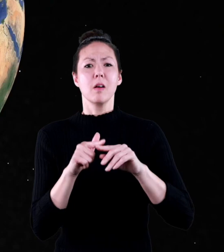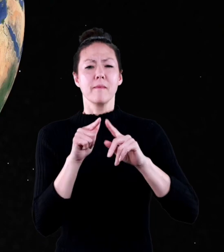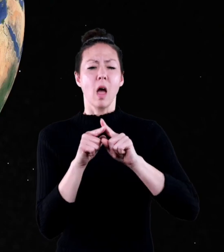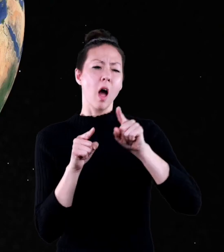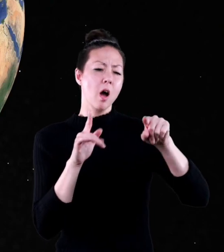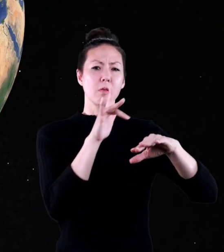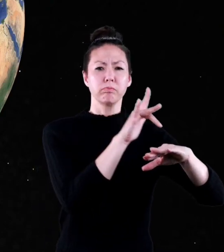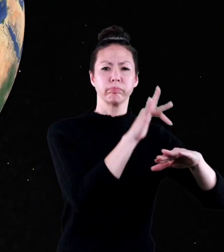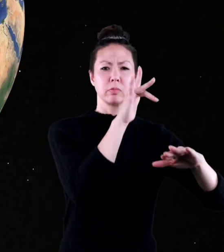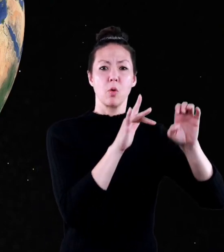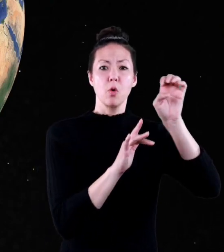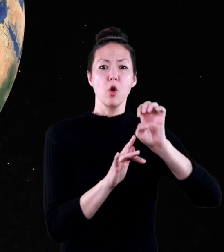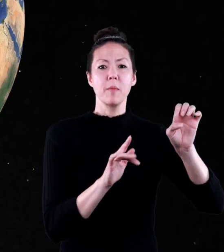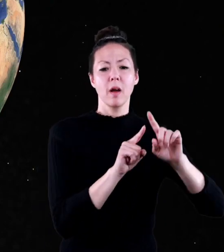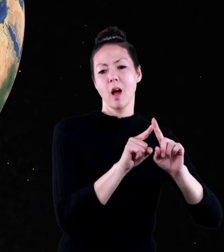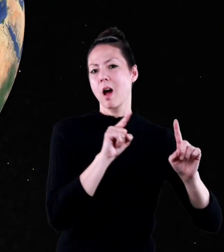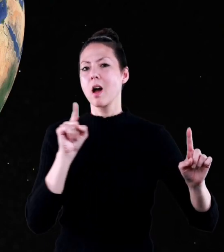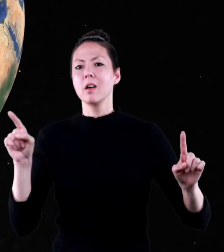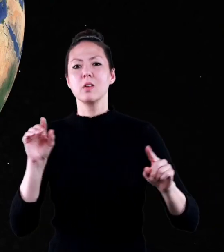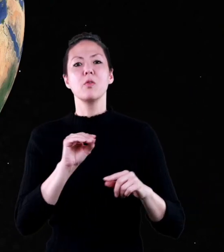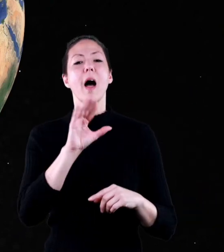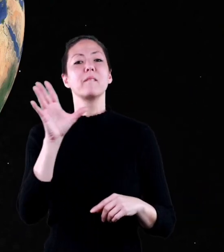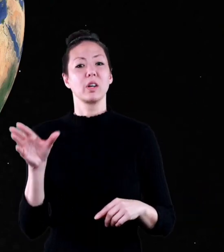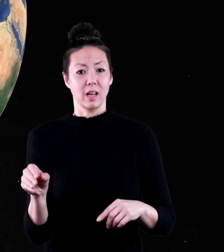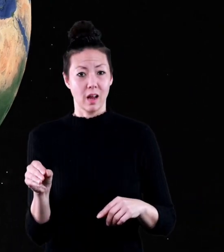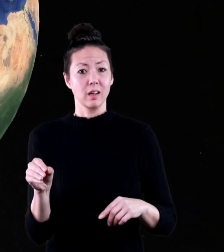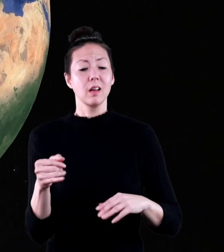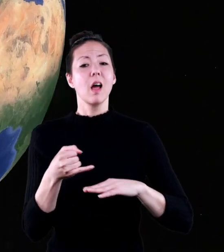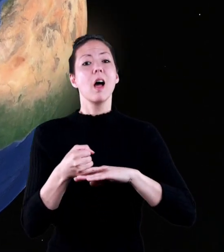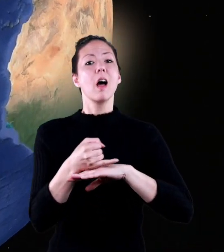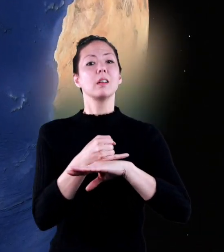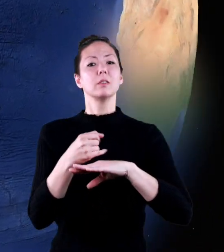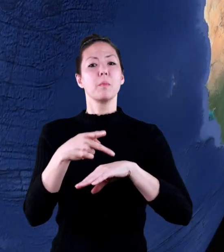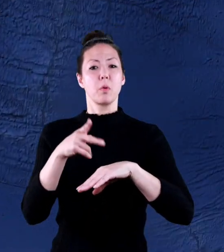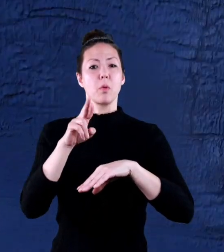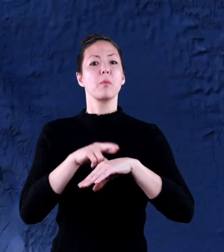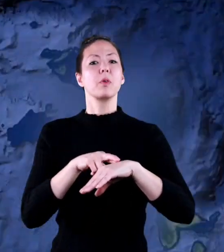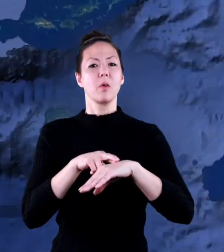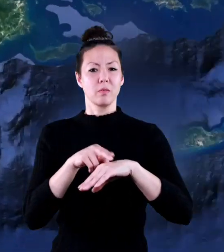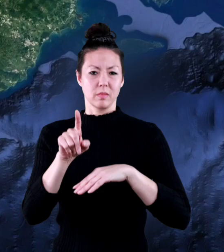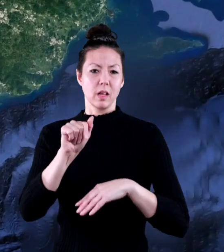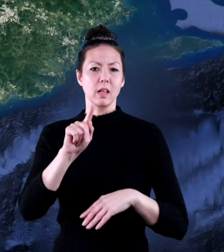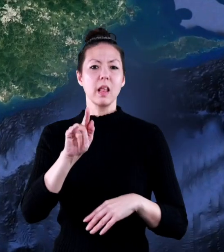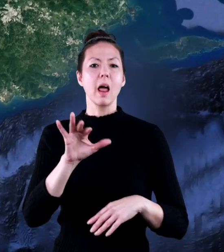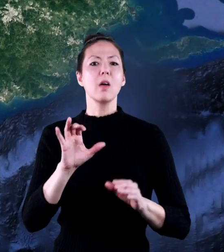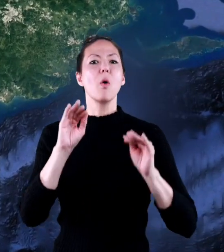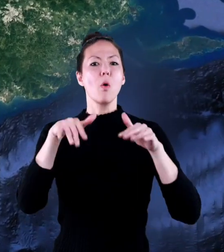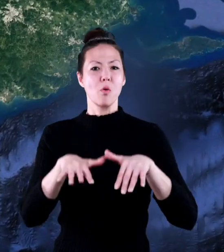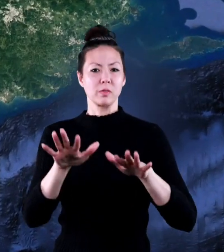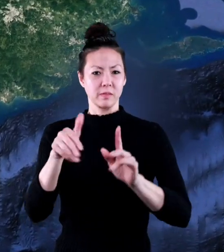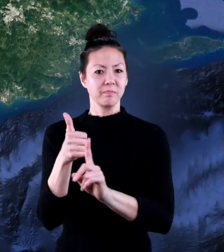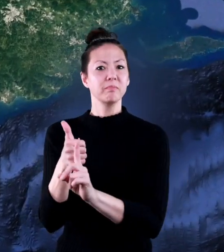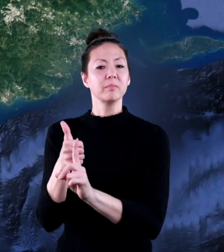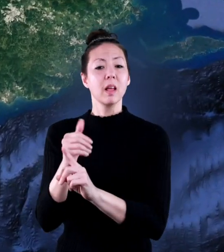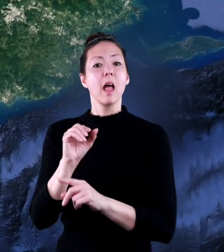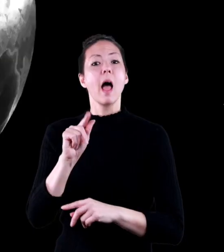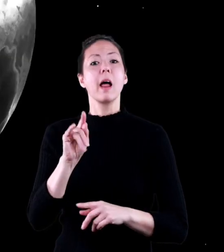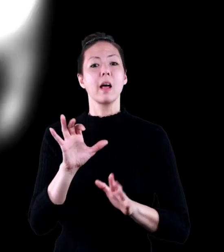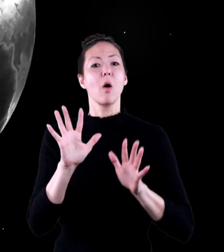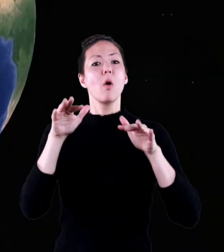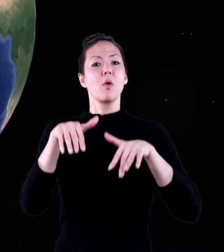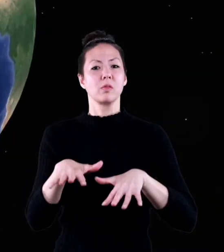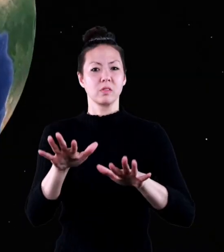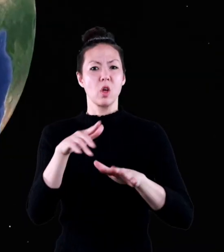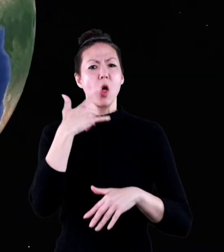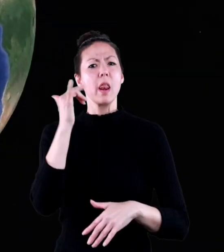then it reaches far across over to Europe and Africa. The island of Puerto Rico is in the Atlantic Ocean. The